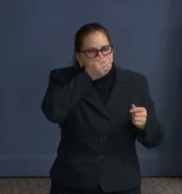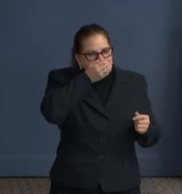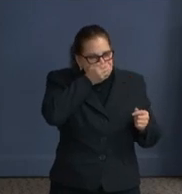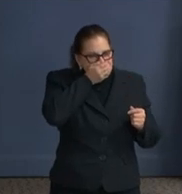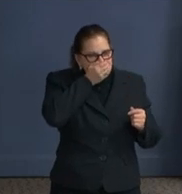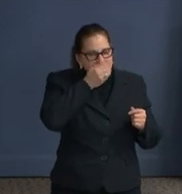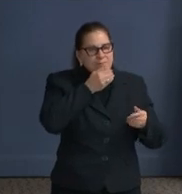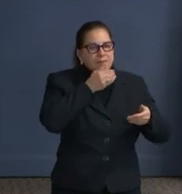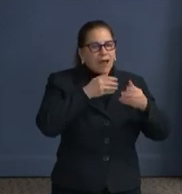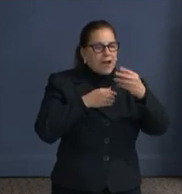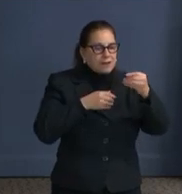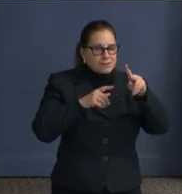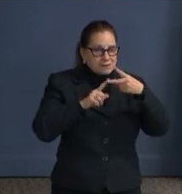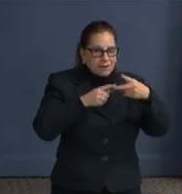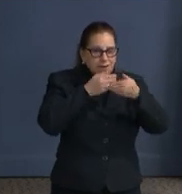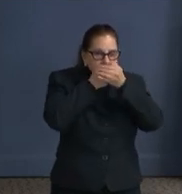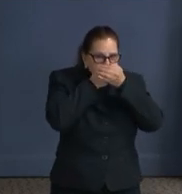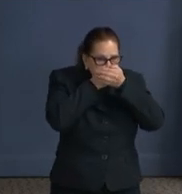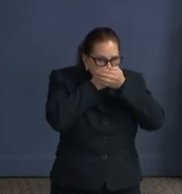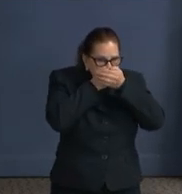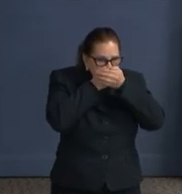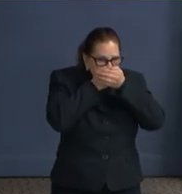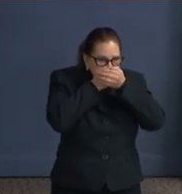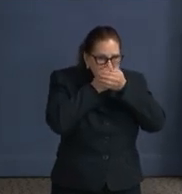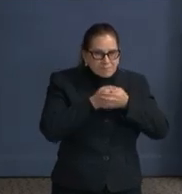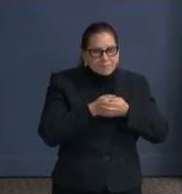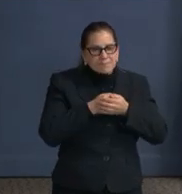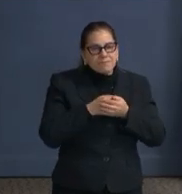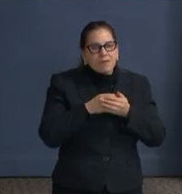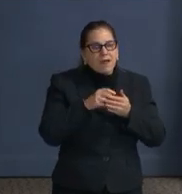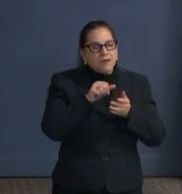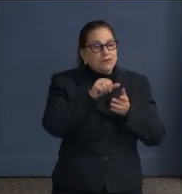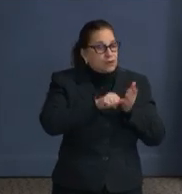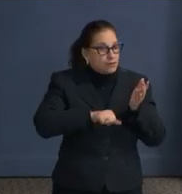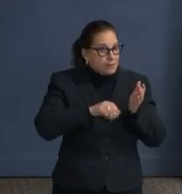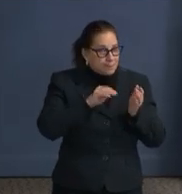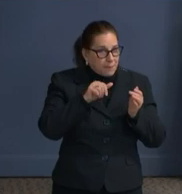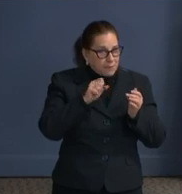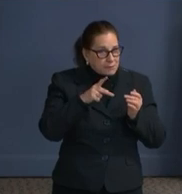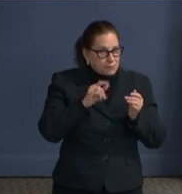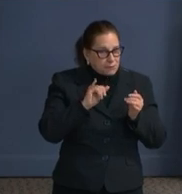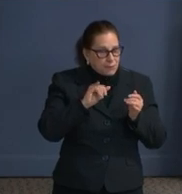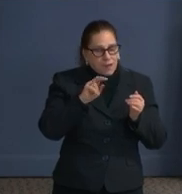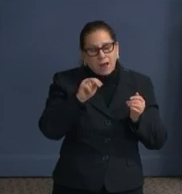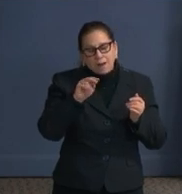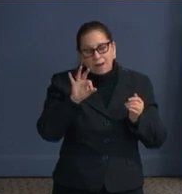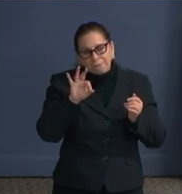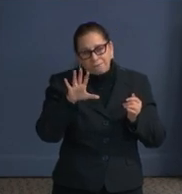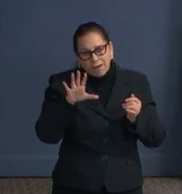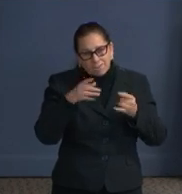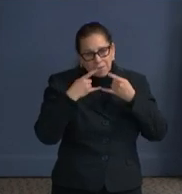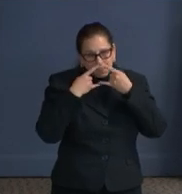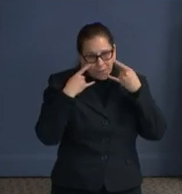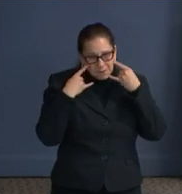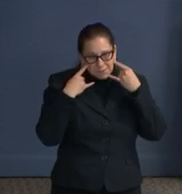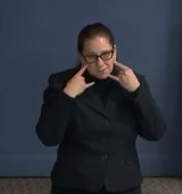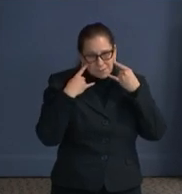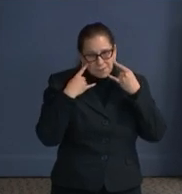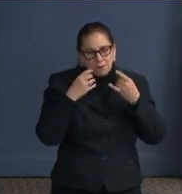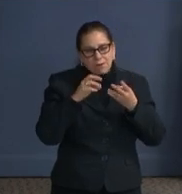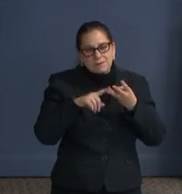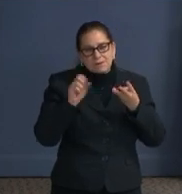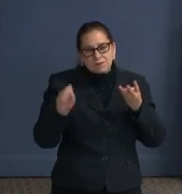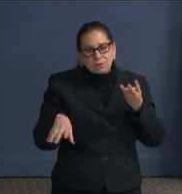face covering to put a surgical mask underneath or one of the disposable mask underneath to make sure that you have added